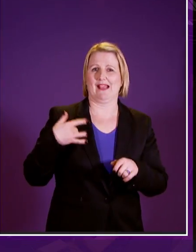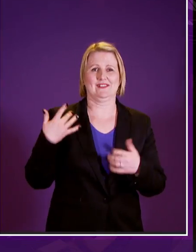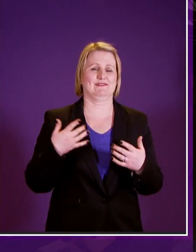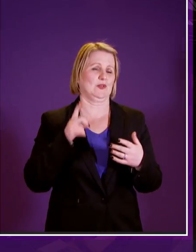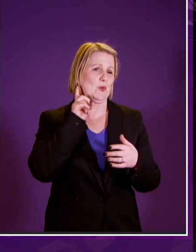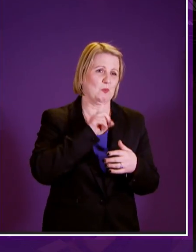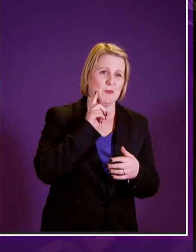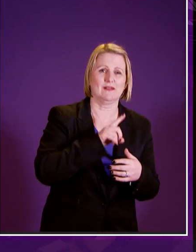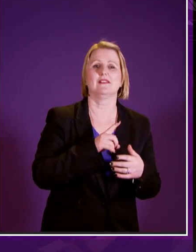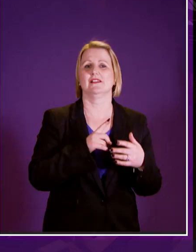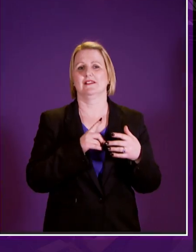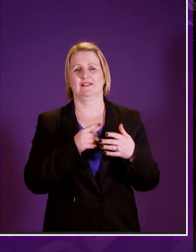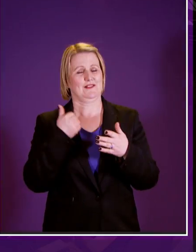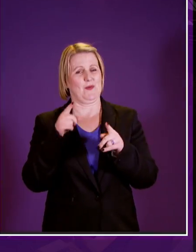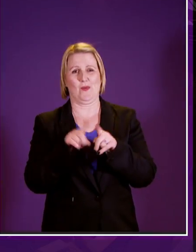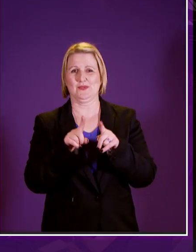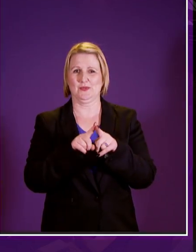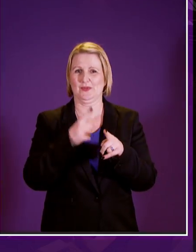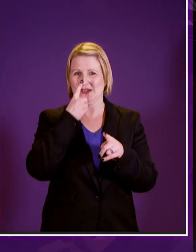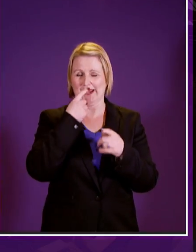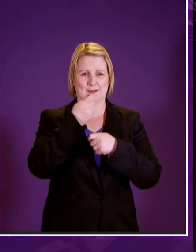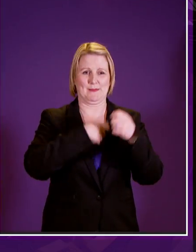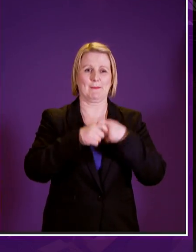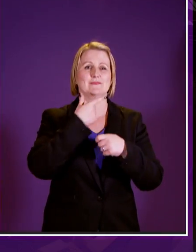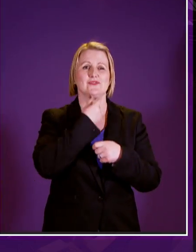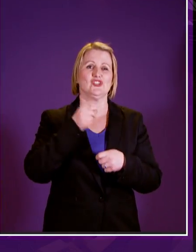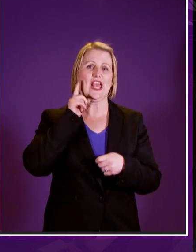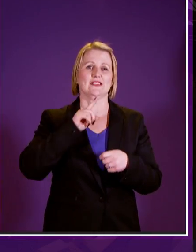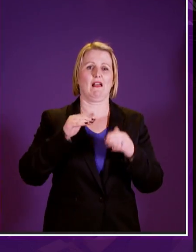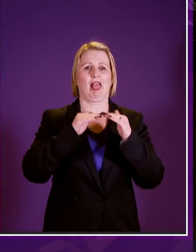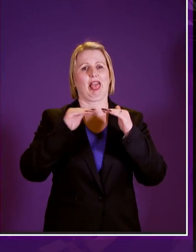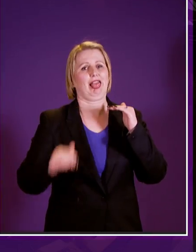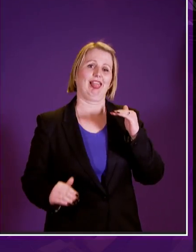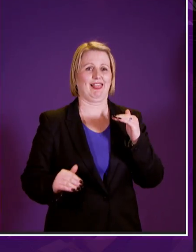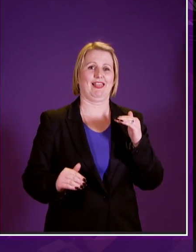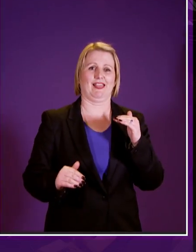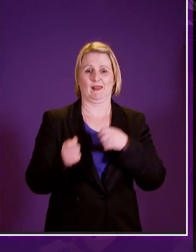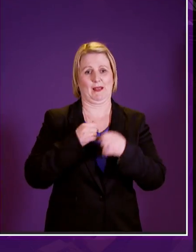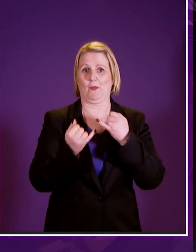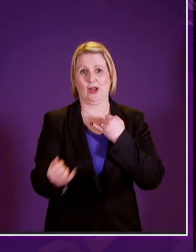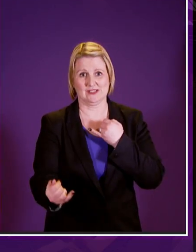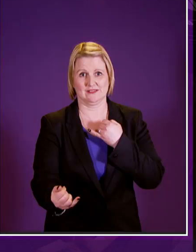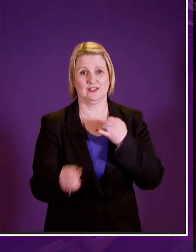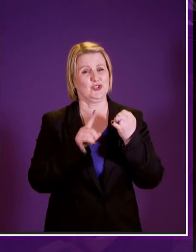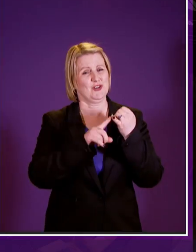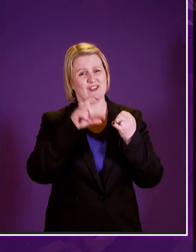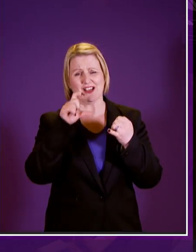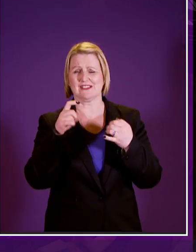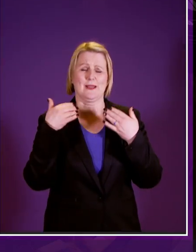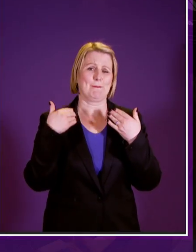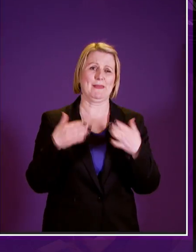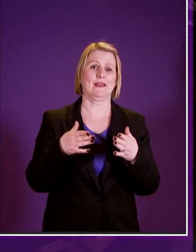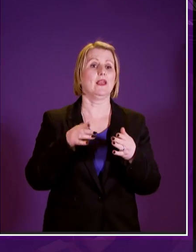and fundamentally is perpetuating gender inequality universal credit is systematically diverting money